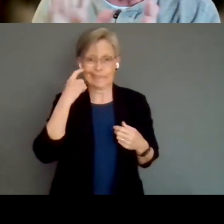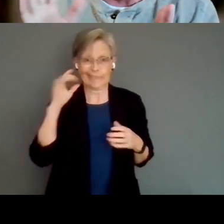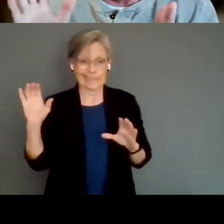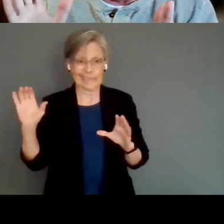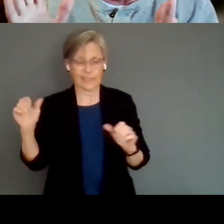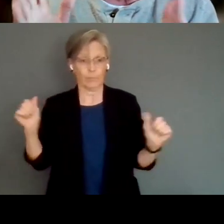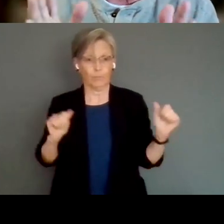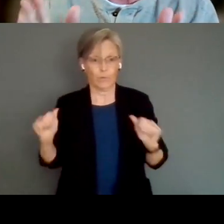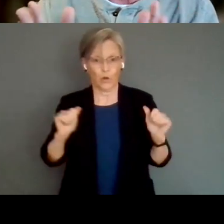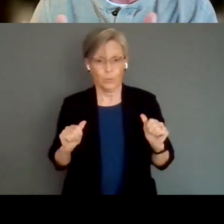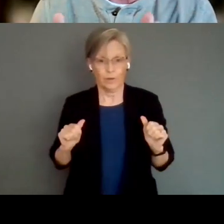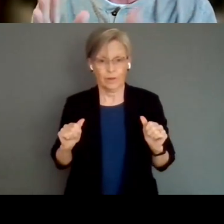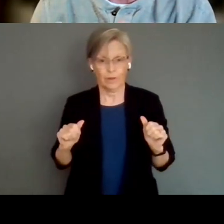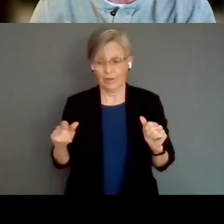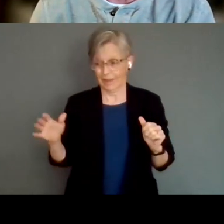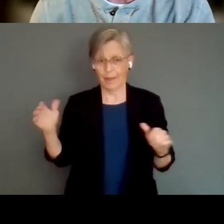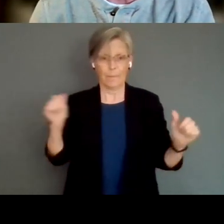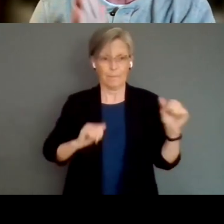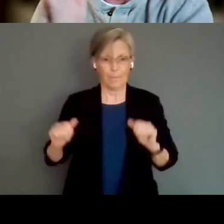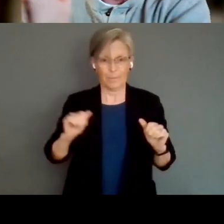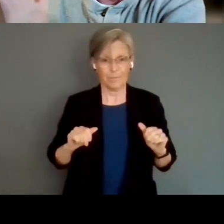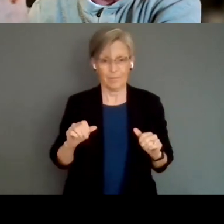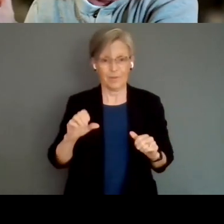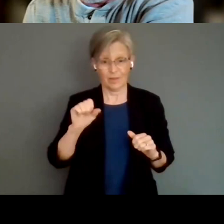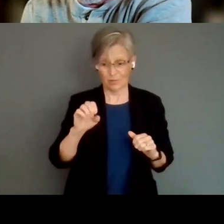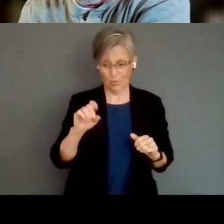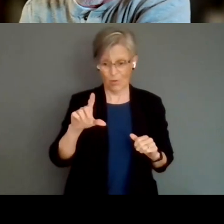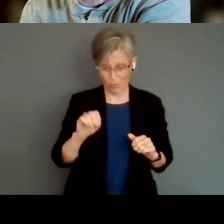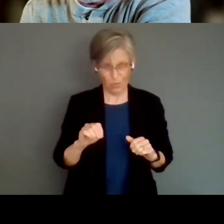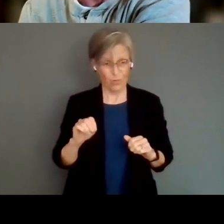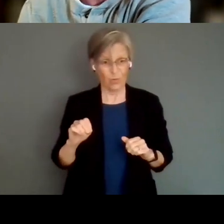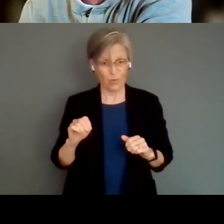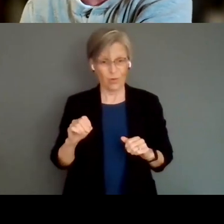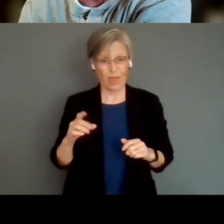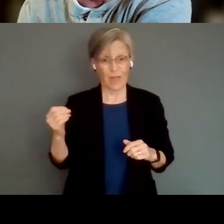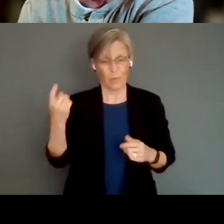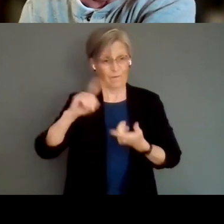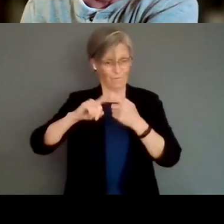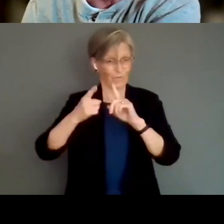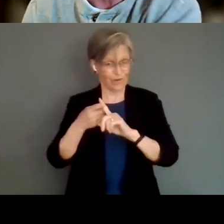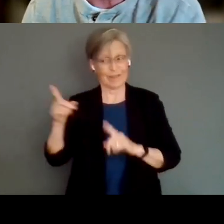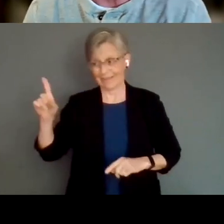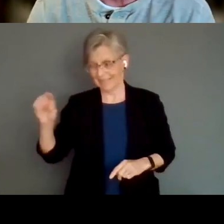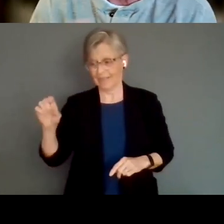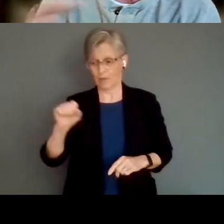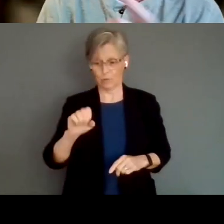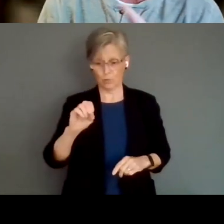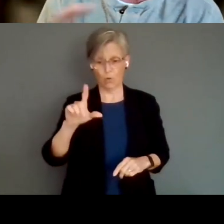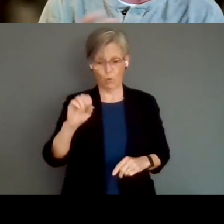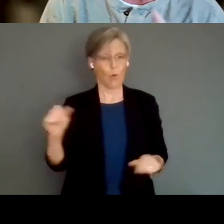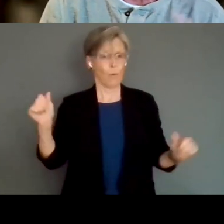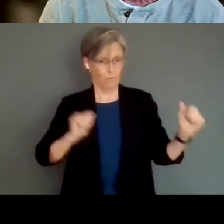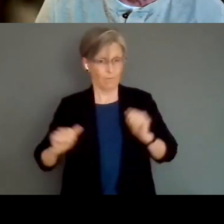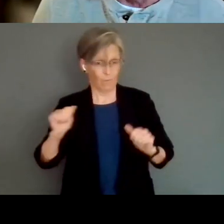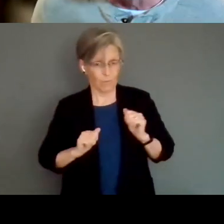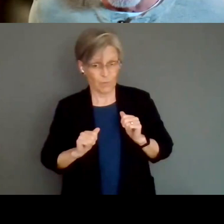performance piece, a solo performance piece. And also a friend of mine also did a solo performance piece in